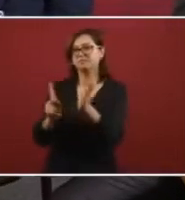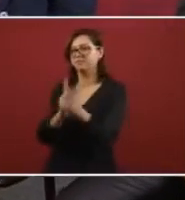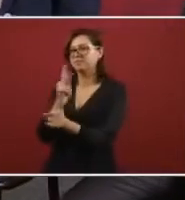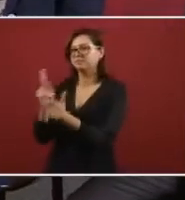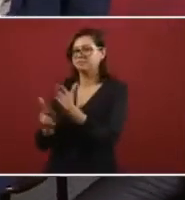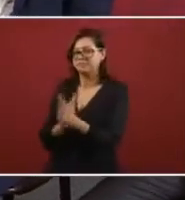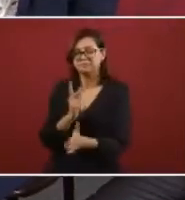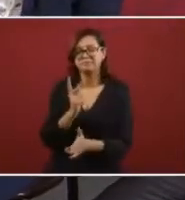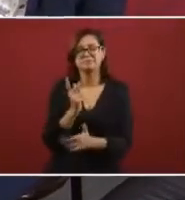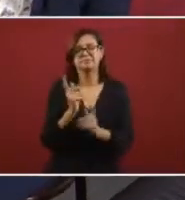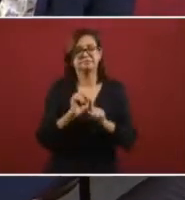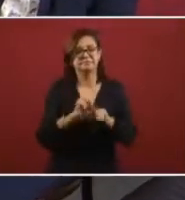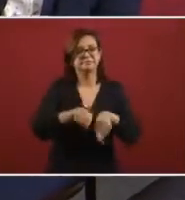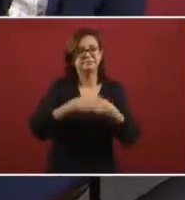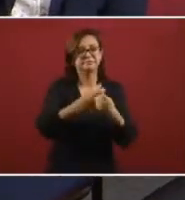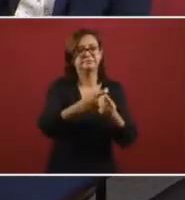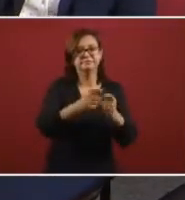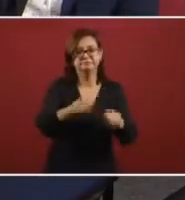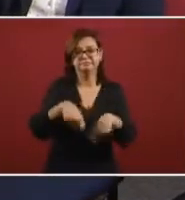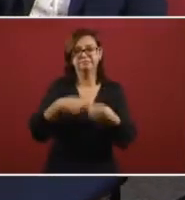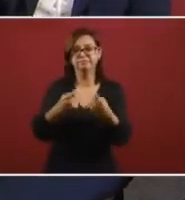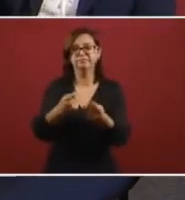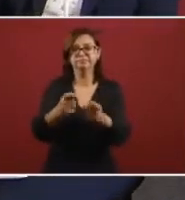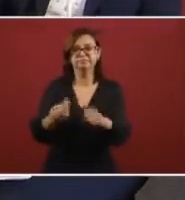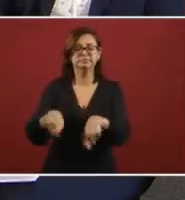that they would uh give out